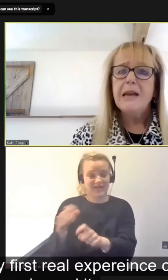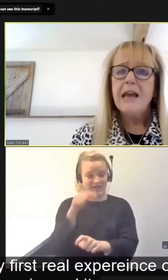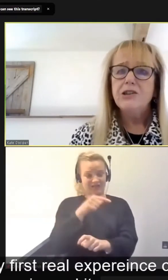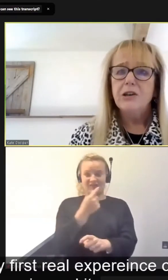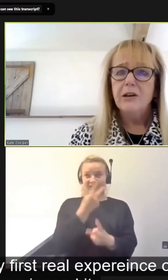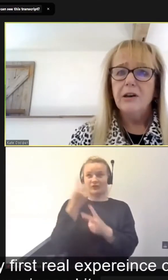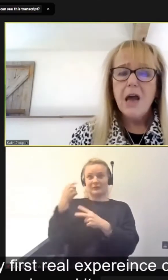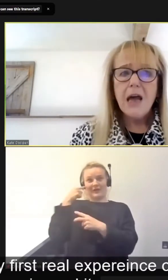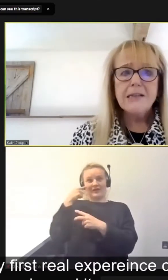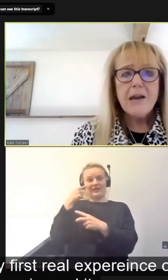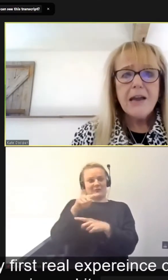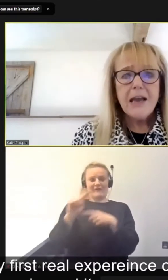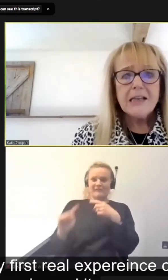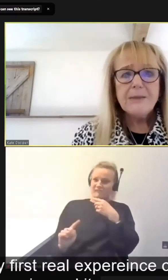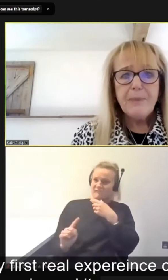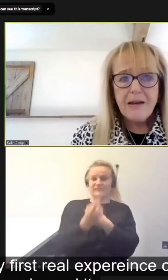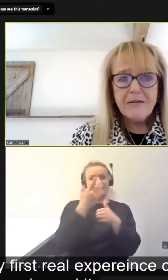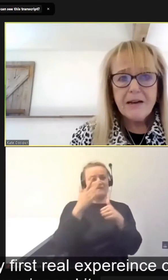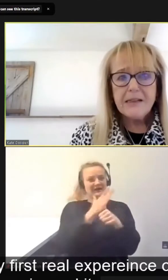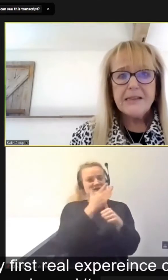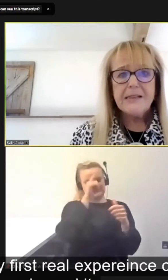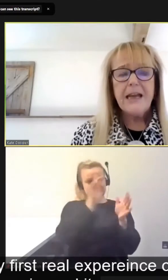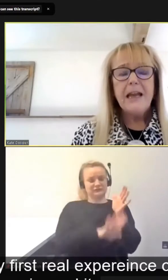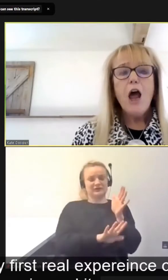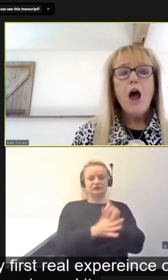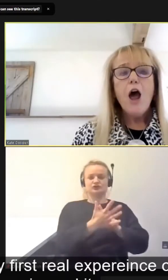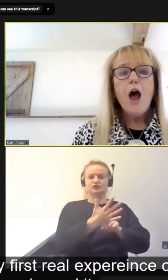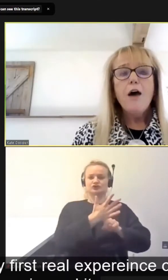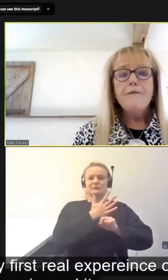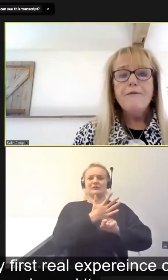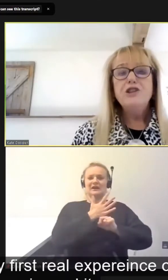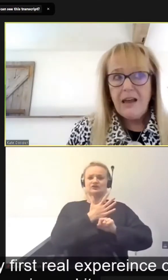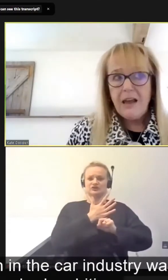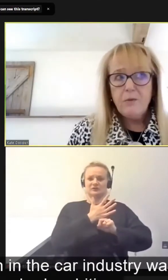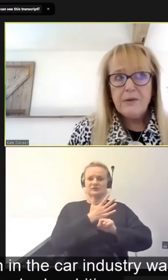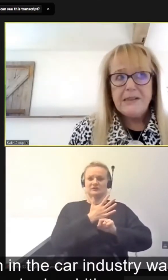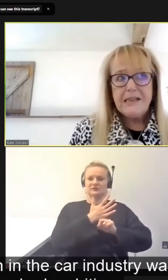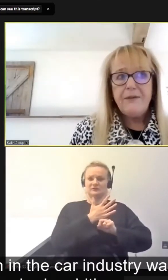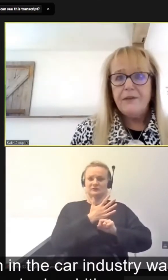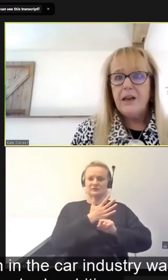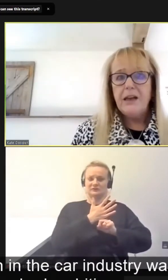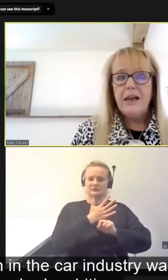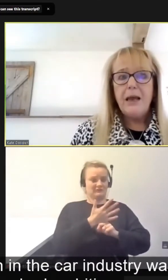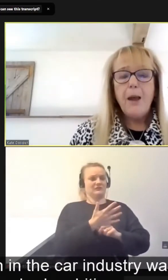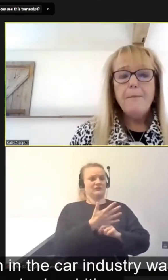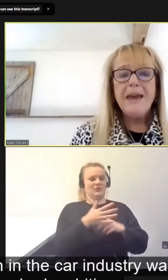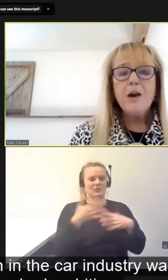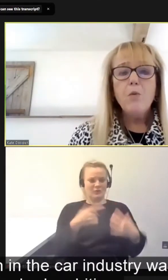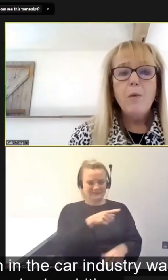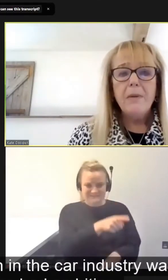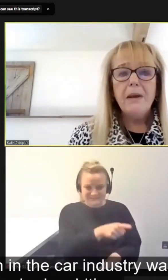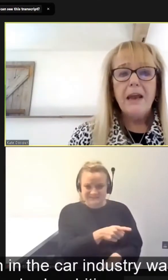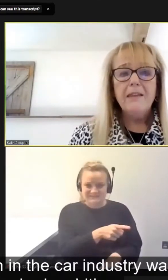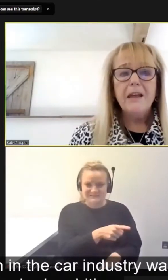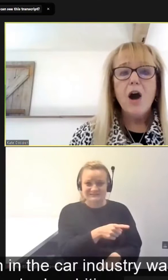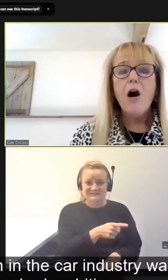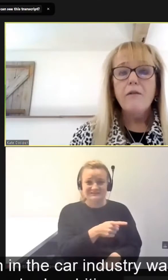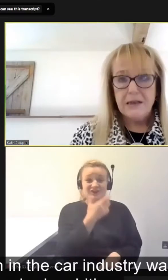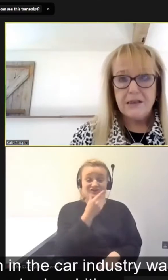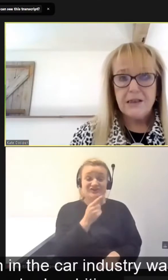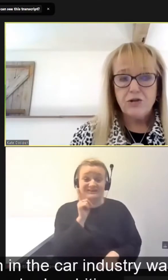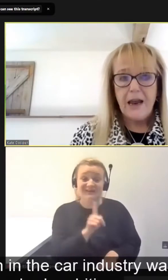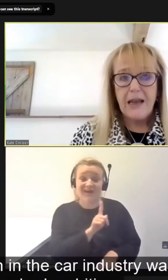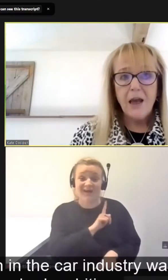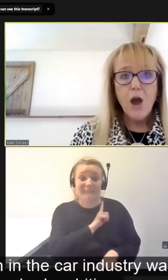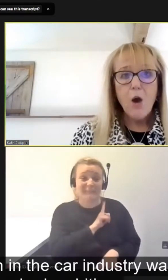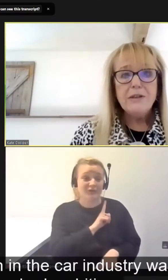discrimination as I experienced it for Jeddah. I think it was definitely being a woman in the car